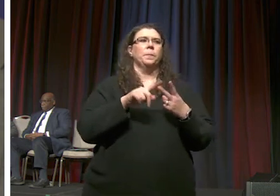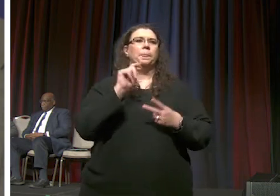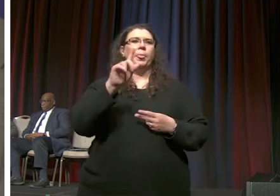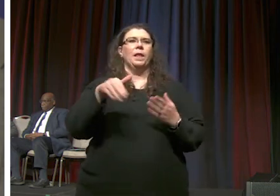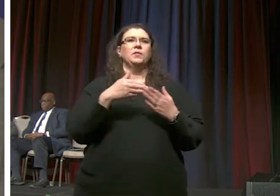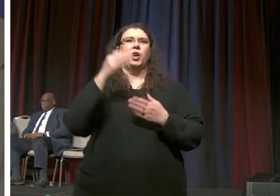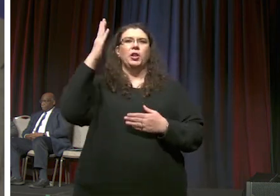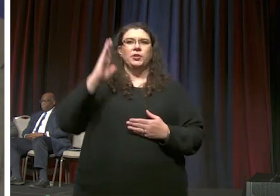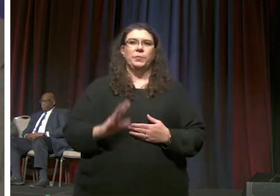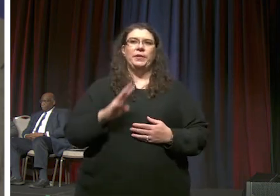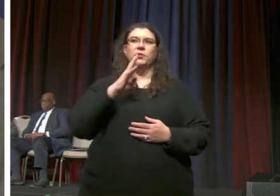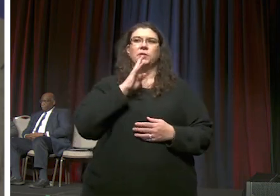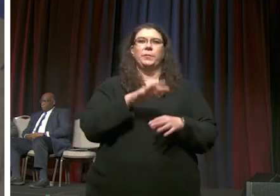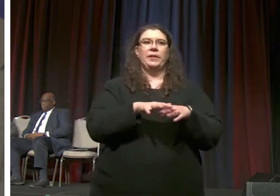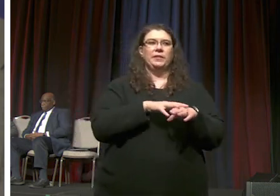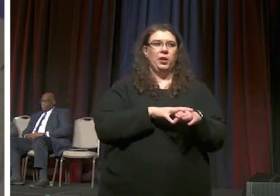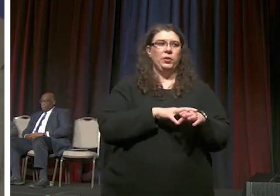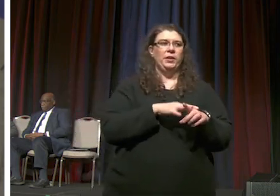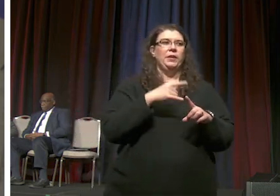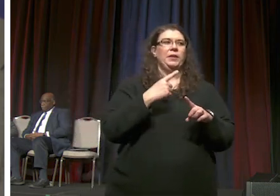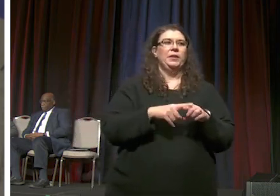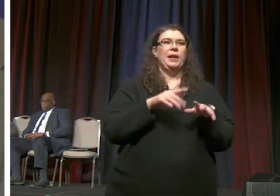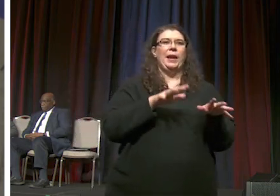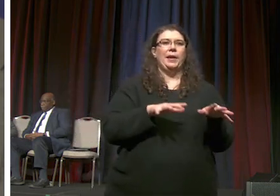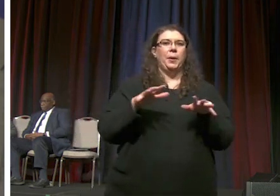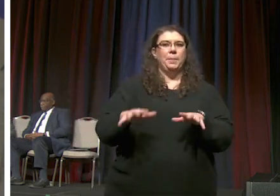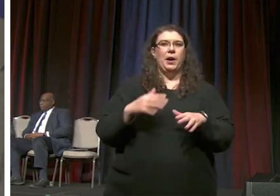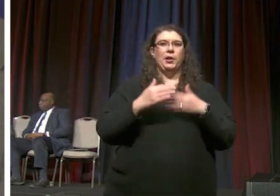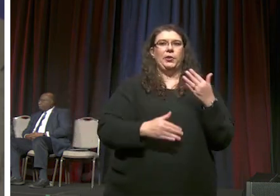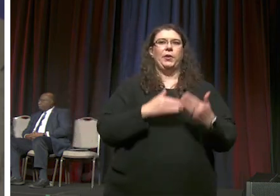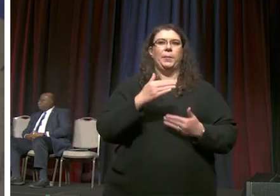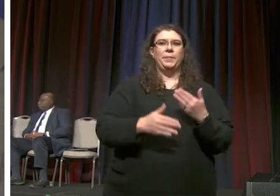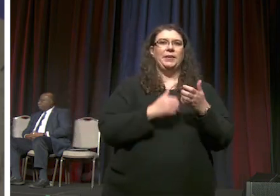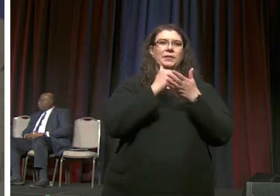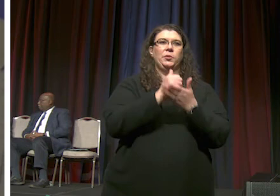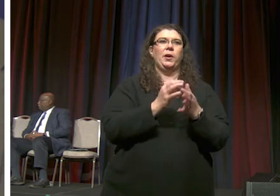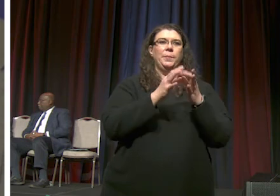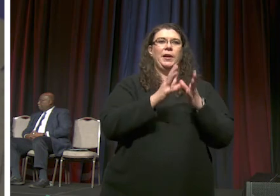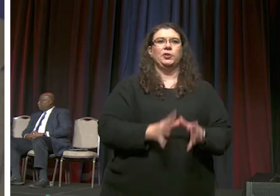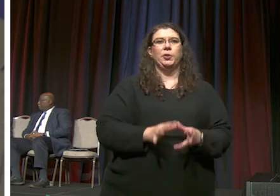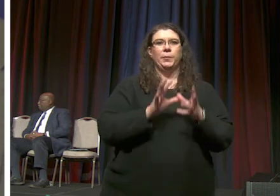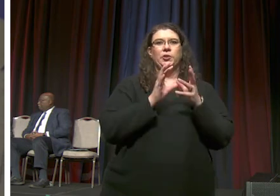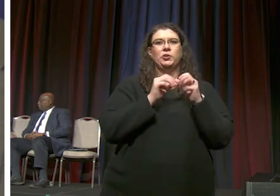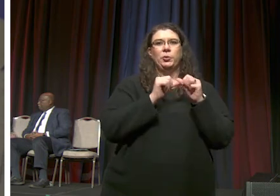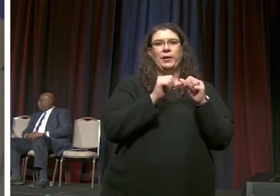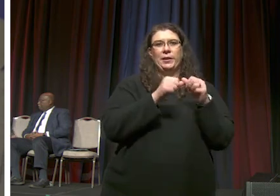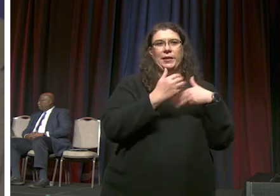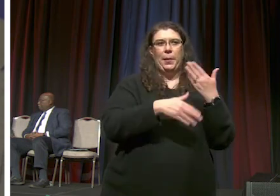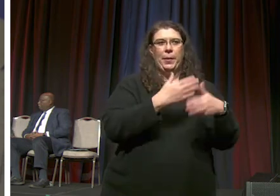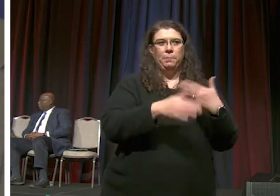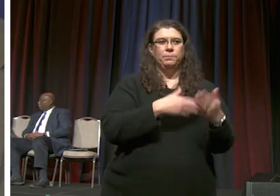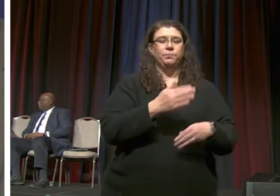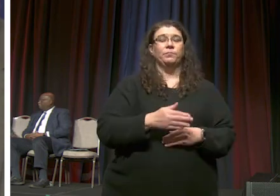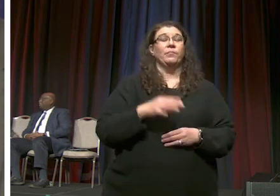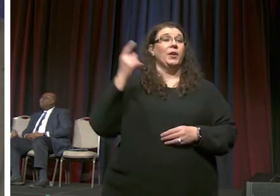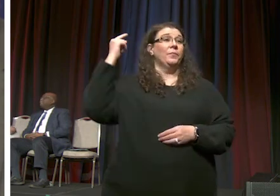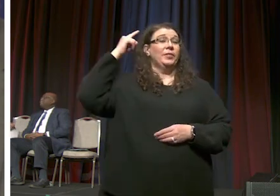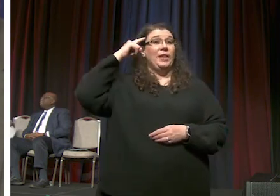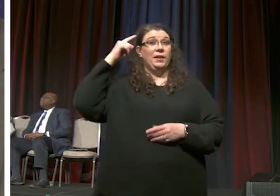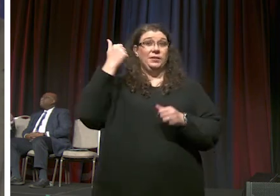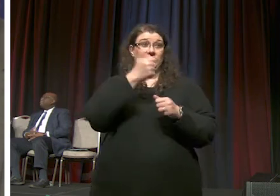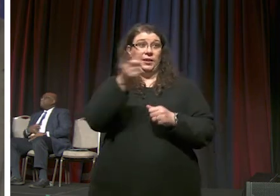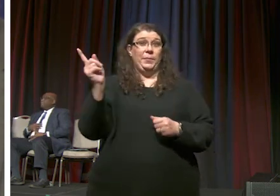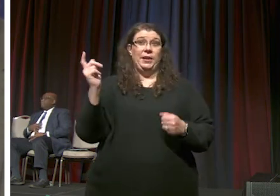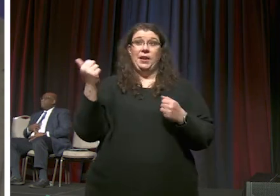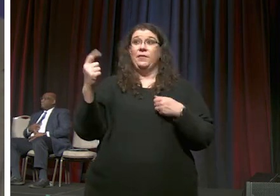ask all our speakers to speak slowly and at a moderate pace to help our interpreters keep up and with that in mind does anybody